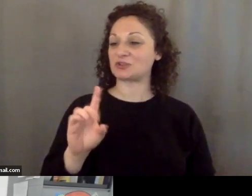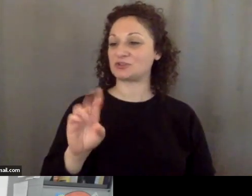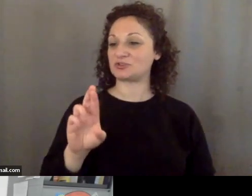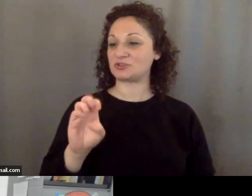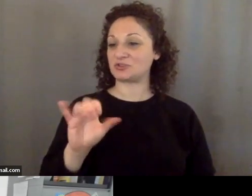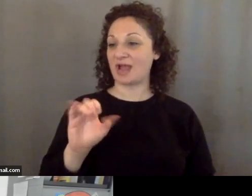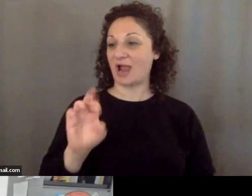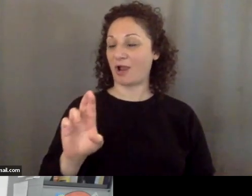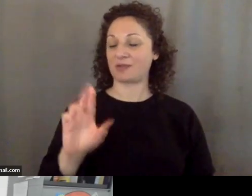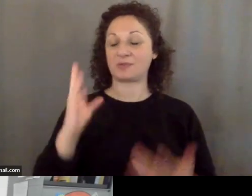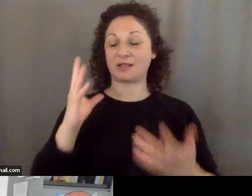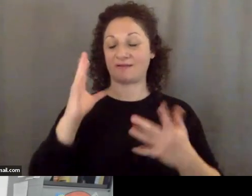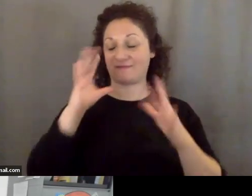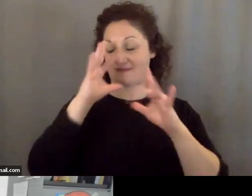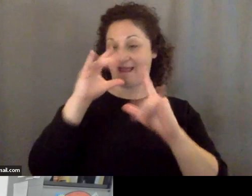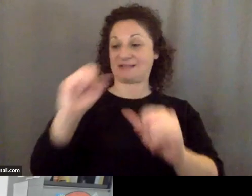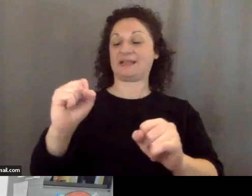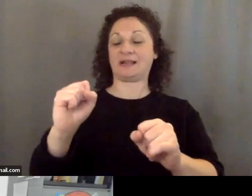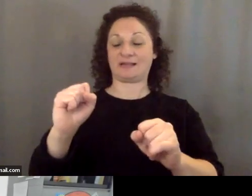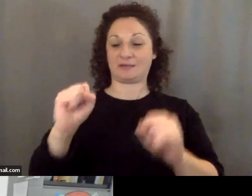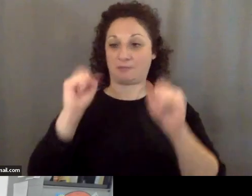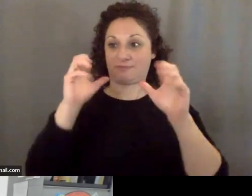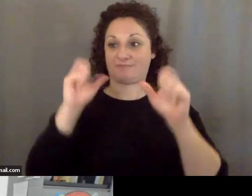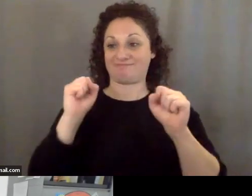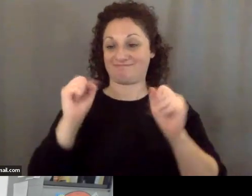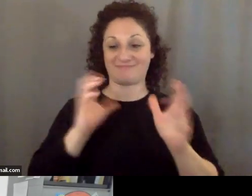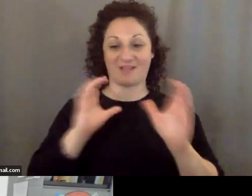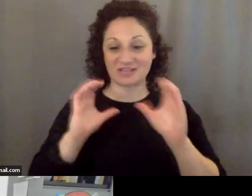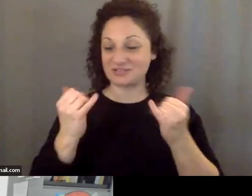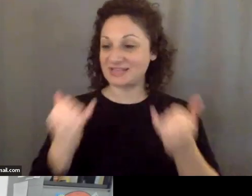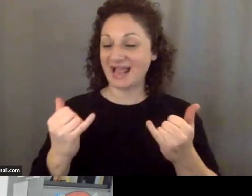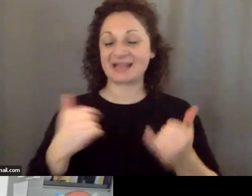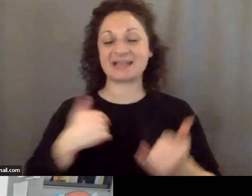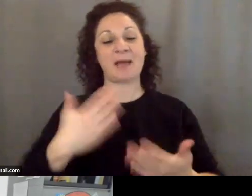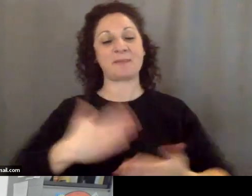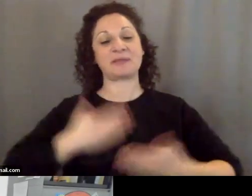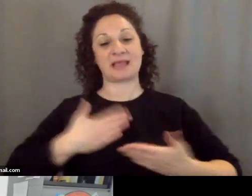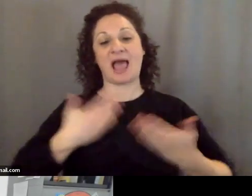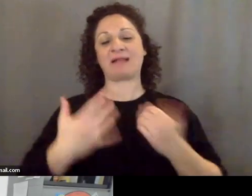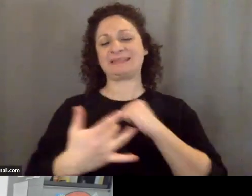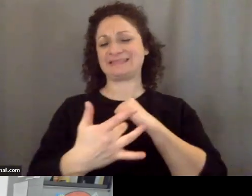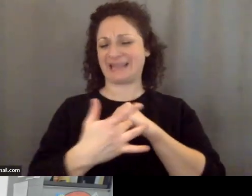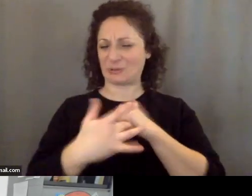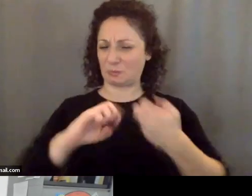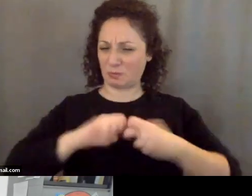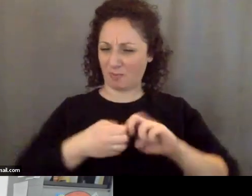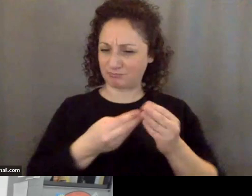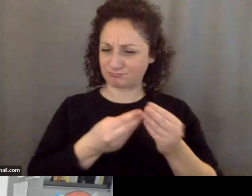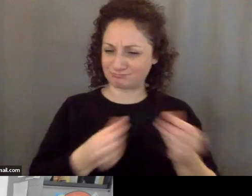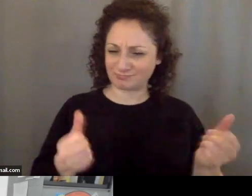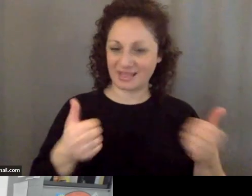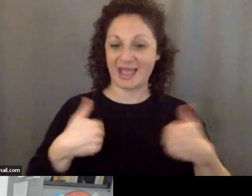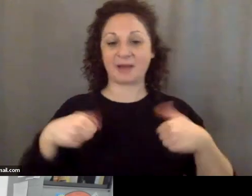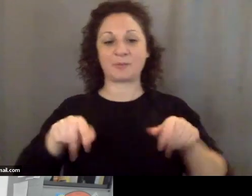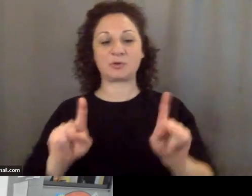fascinating and illuminating conversation today I'm glad we got through our technical glitches and had an opportunity to go over a little